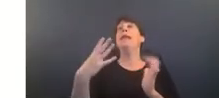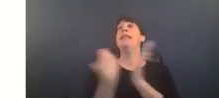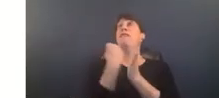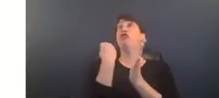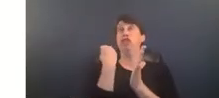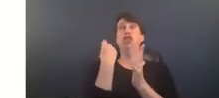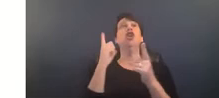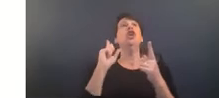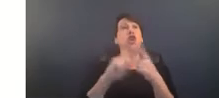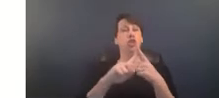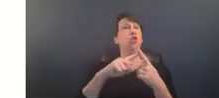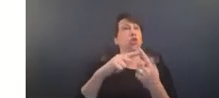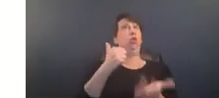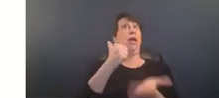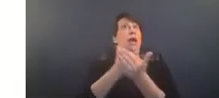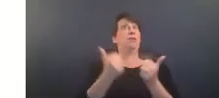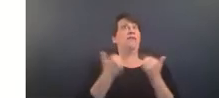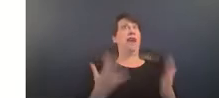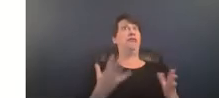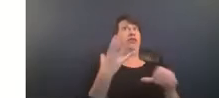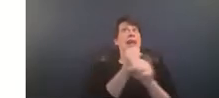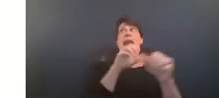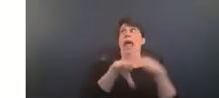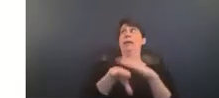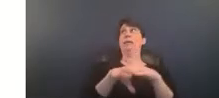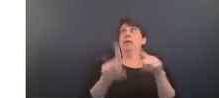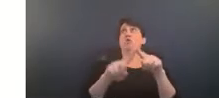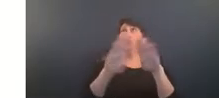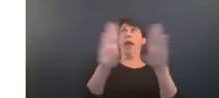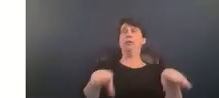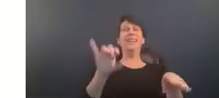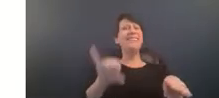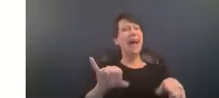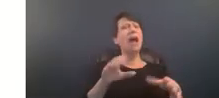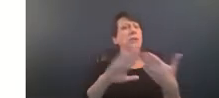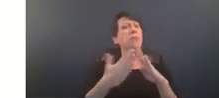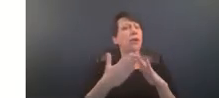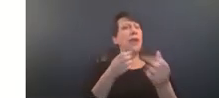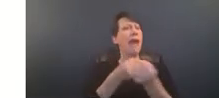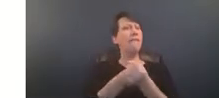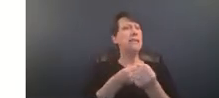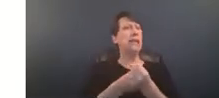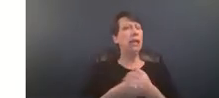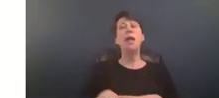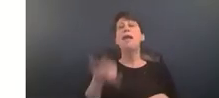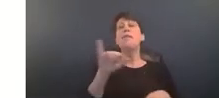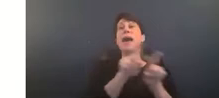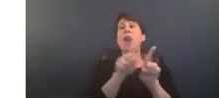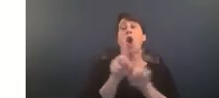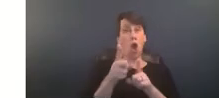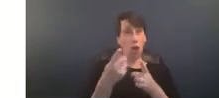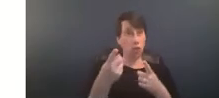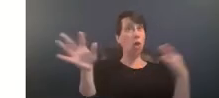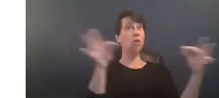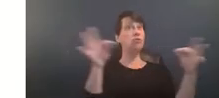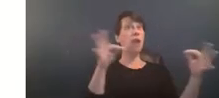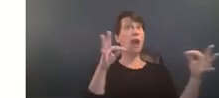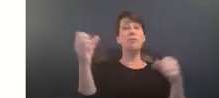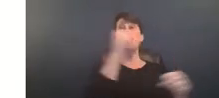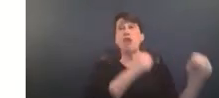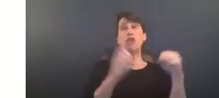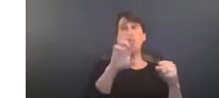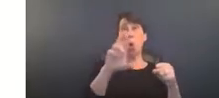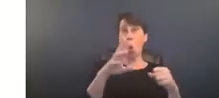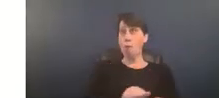get survivors access to housing right so we would see that as community advocacy um that also describes the strategies or practices